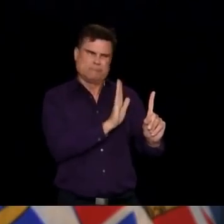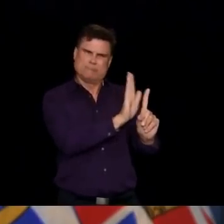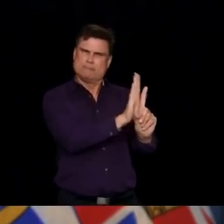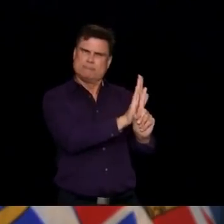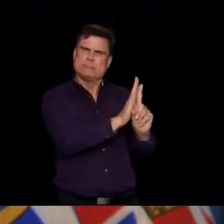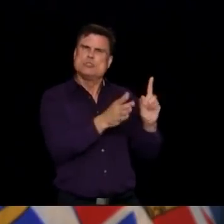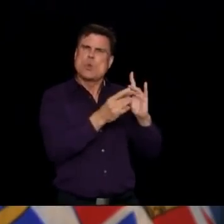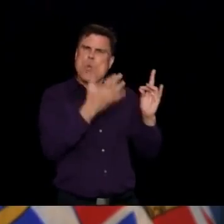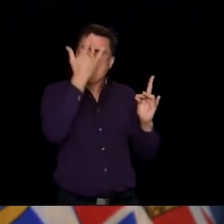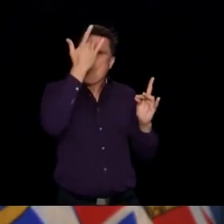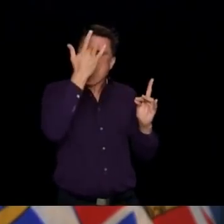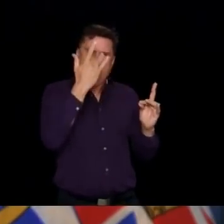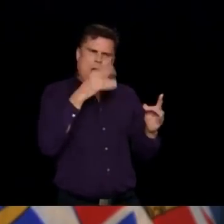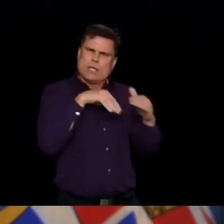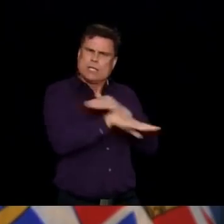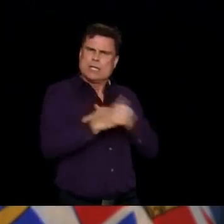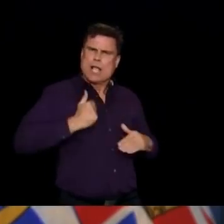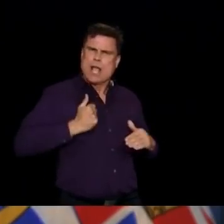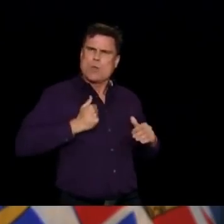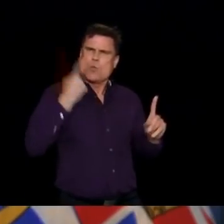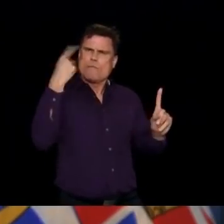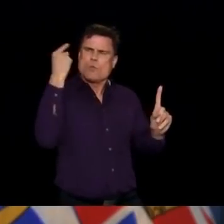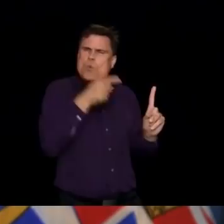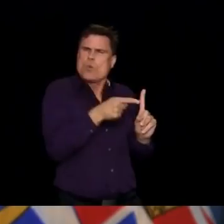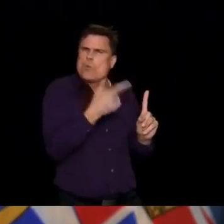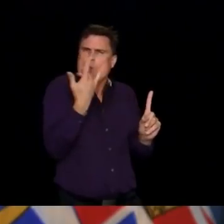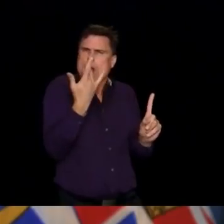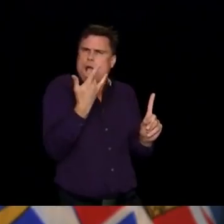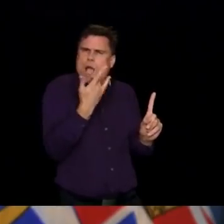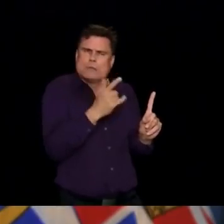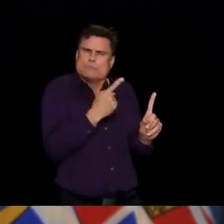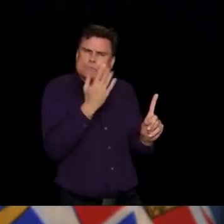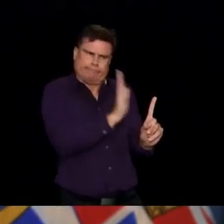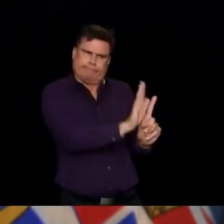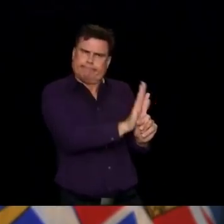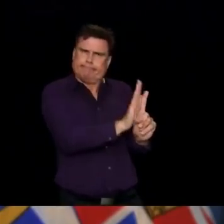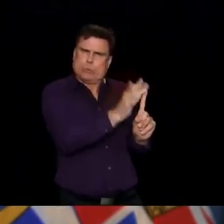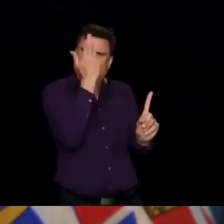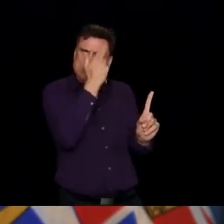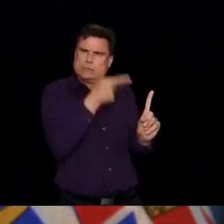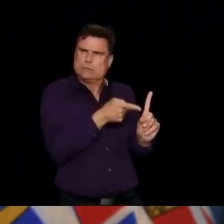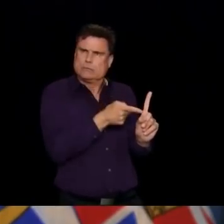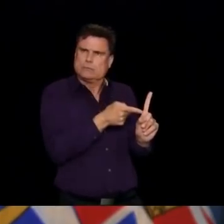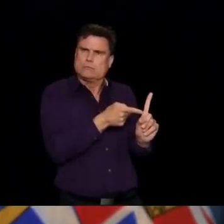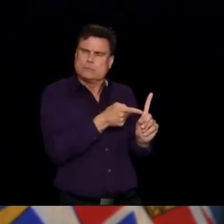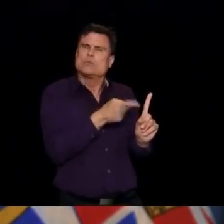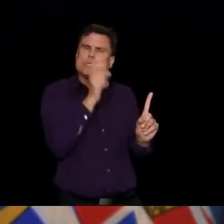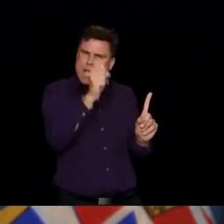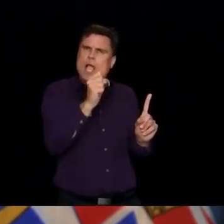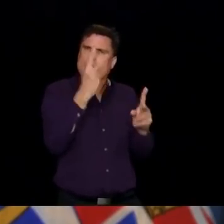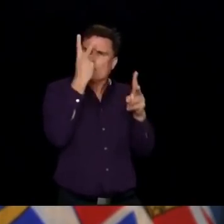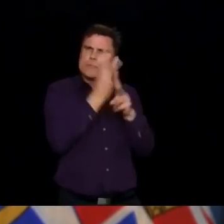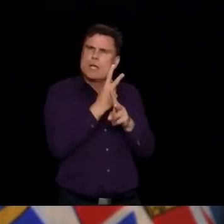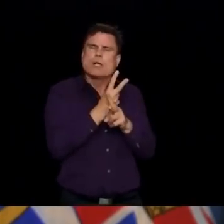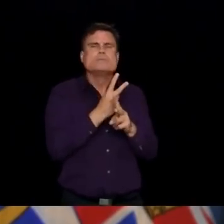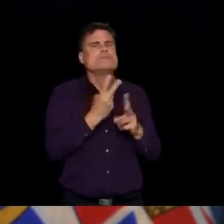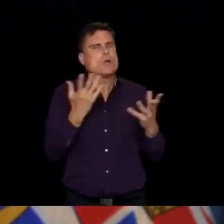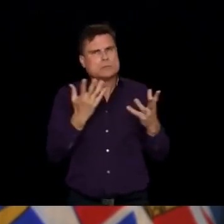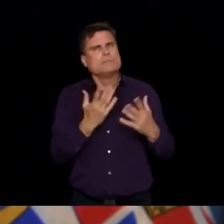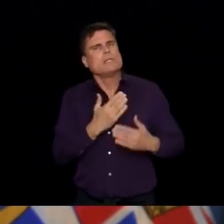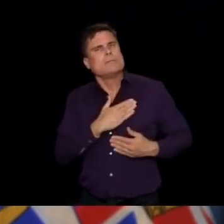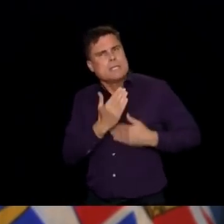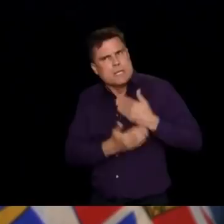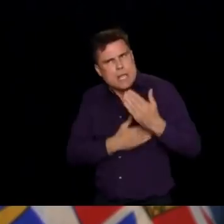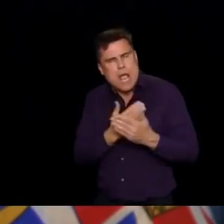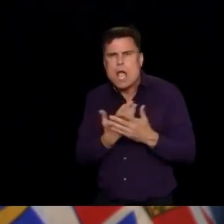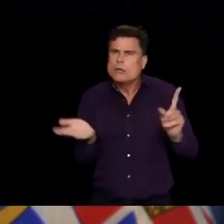in British Columbia, it is perfectly valid for us to say, this is how we do things here, in a gentle way. And model that